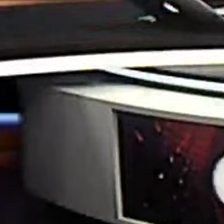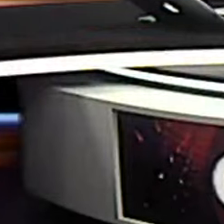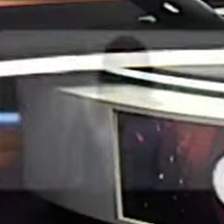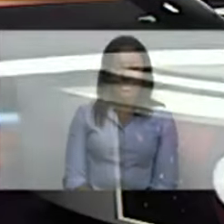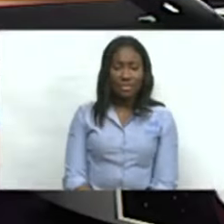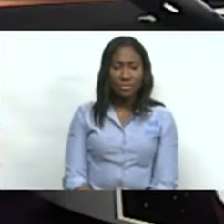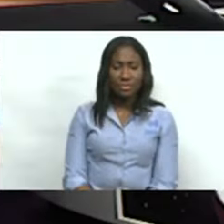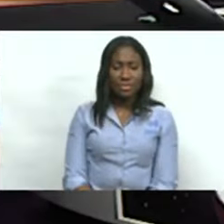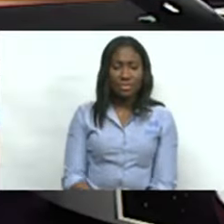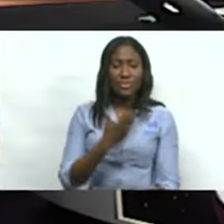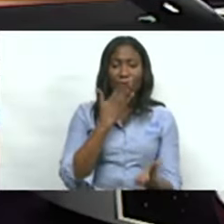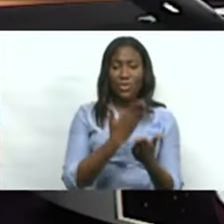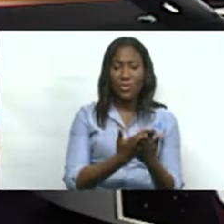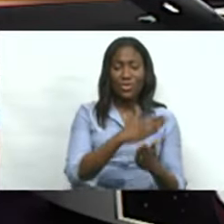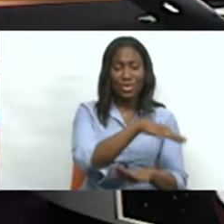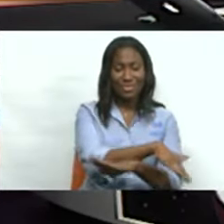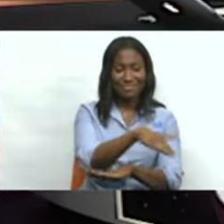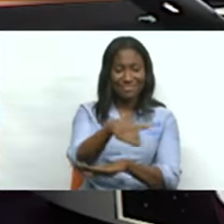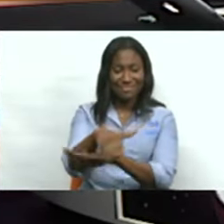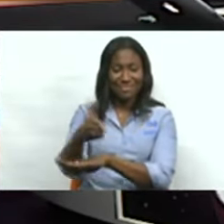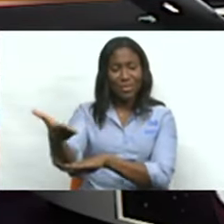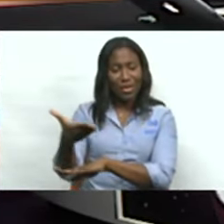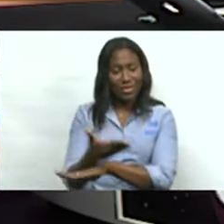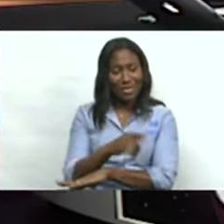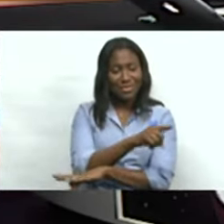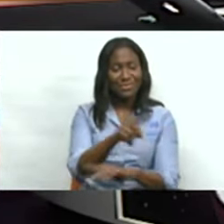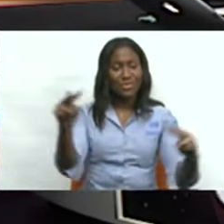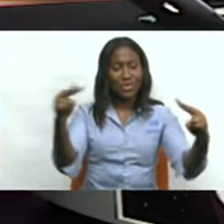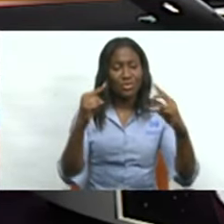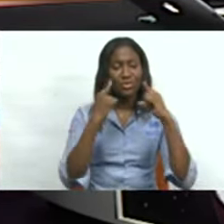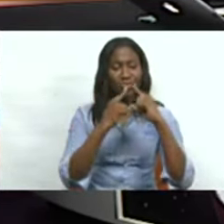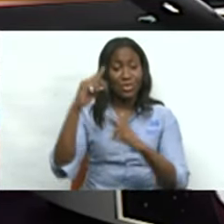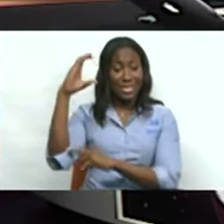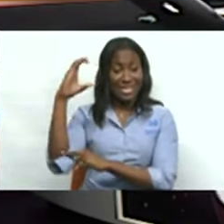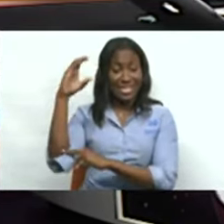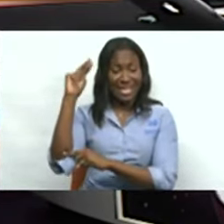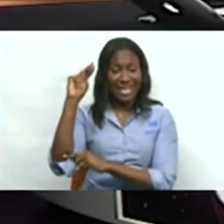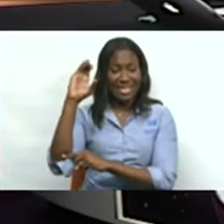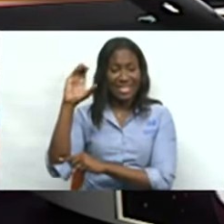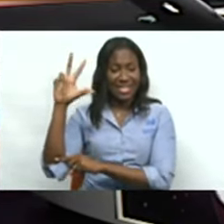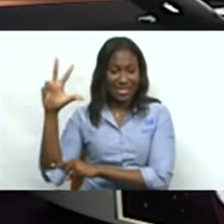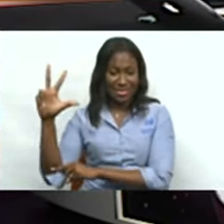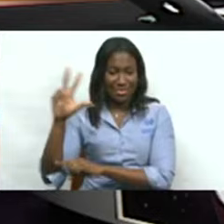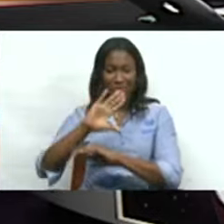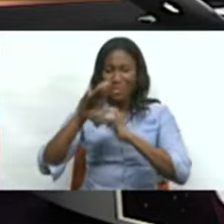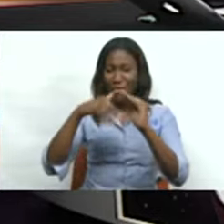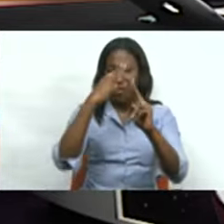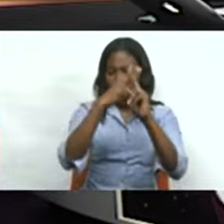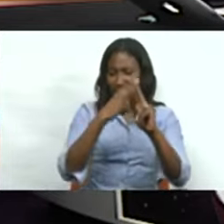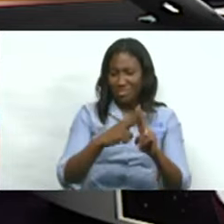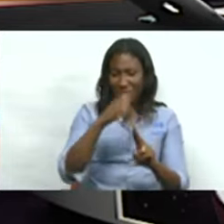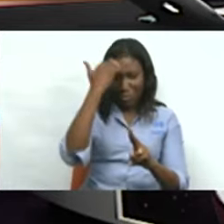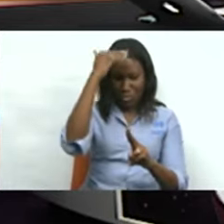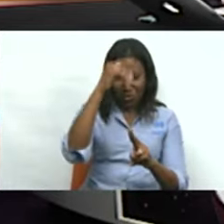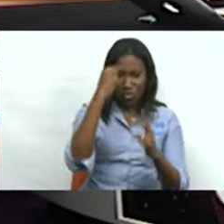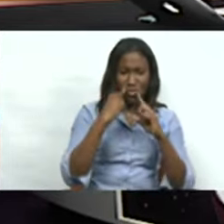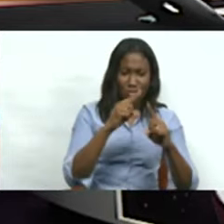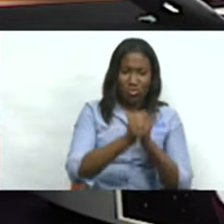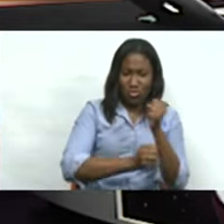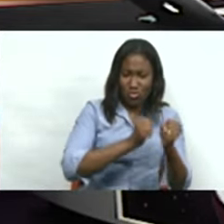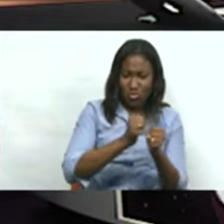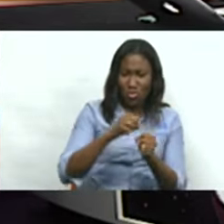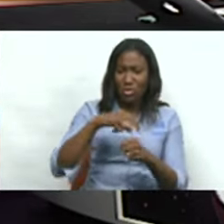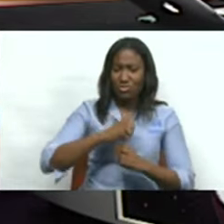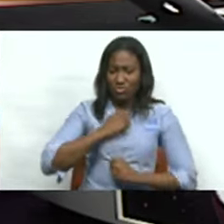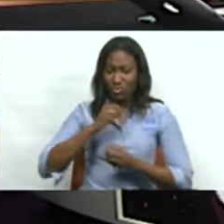A very good evening and welcome. You're watching the 7 o'clock news on CNC3. I'm Maria Rambly. I'm Ryan Batu. I'm Jassy Marik with Sport.